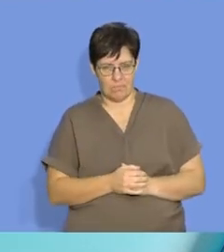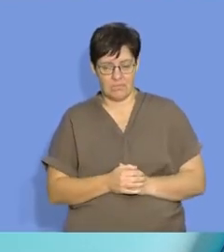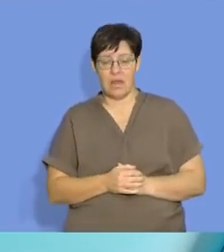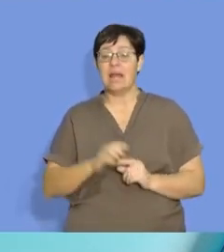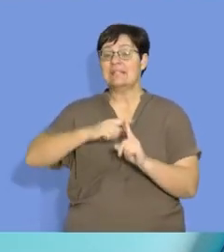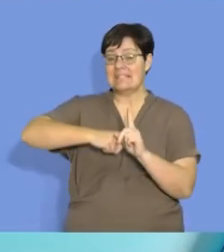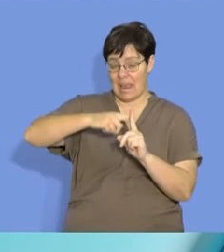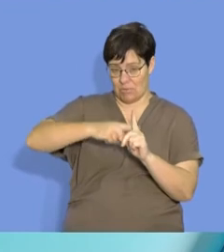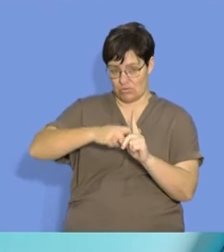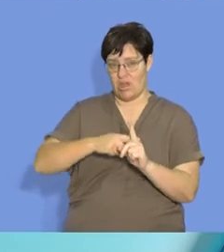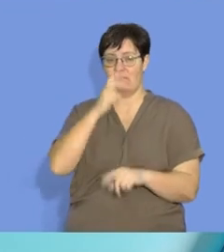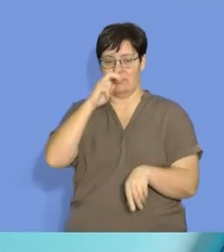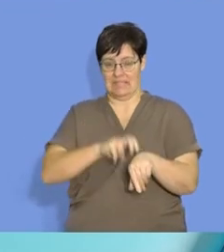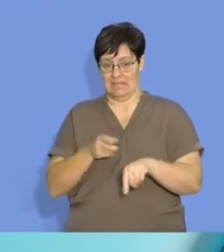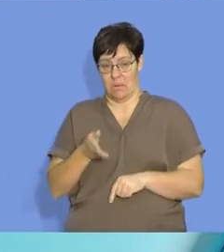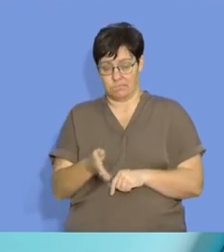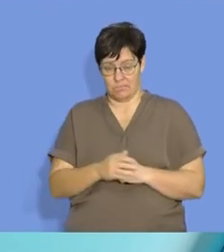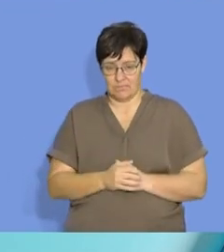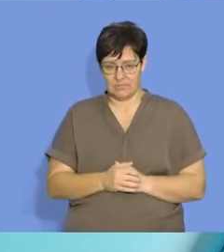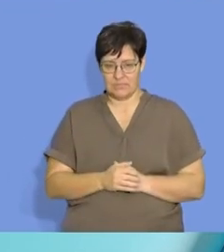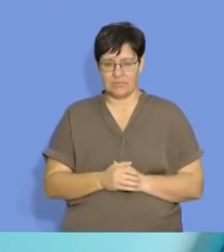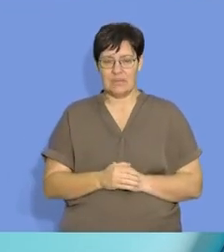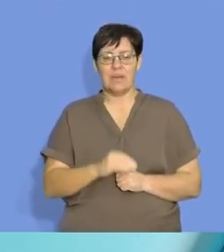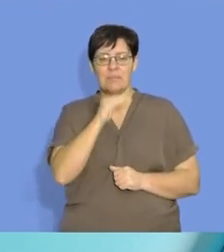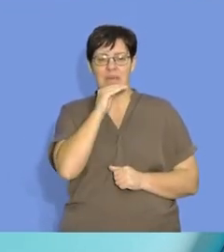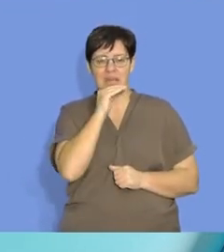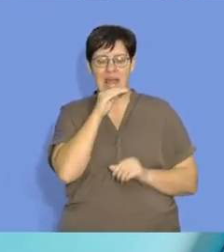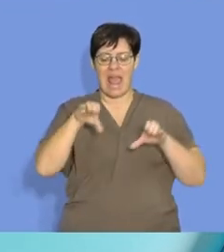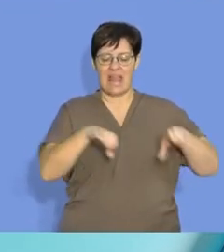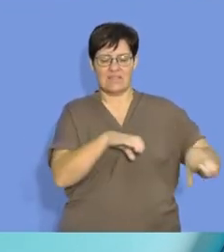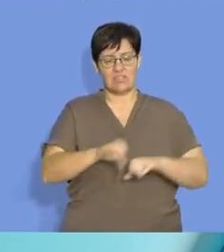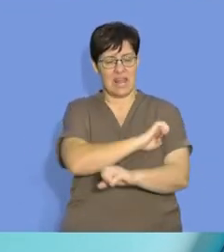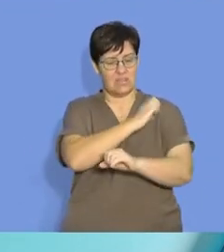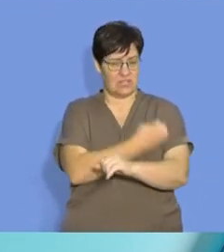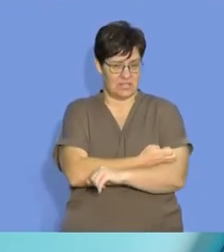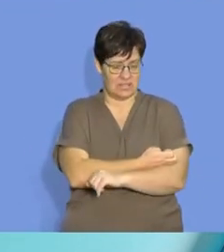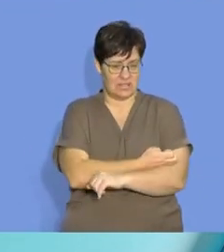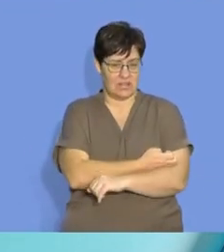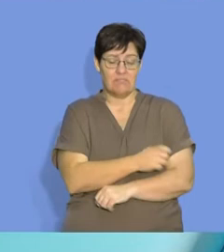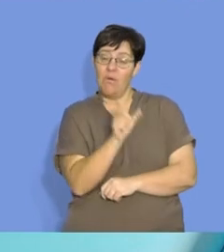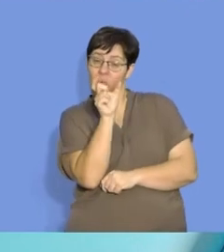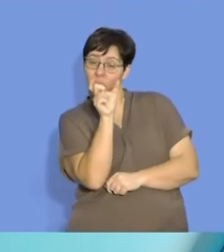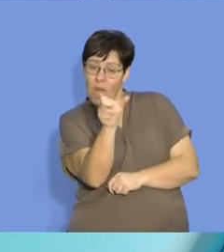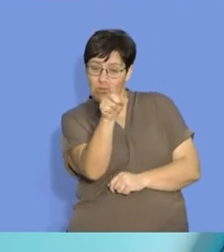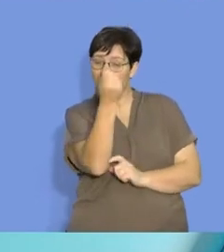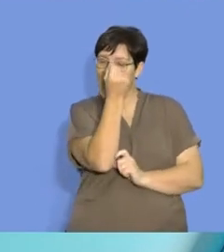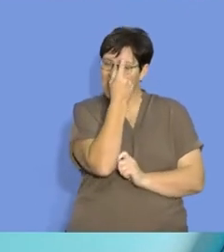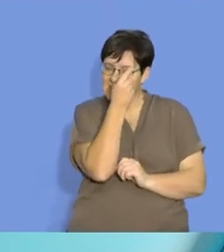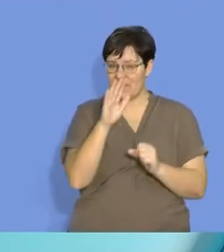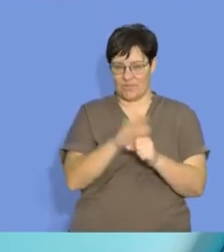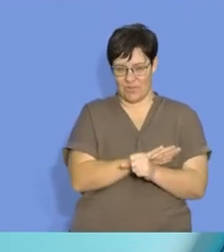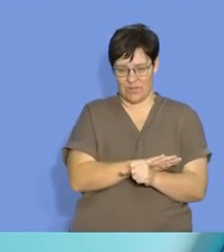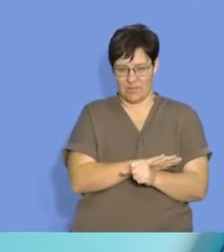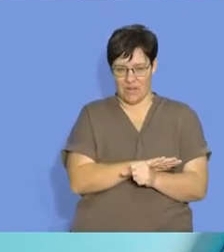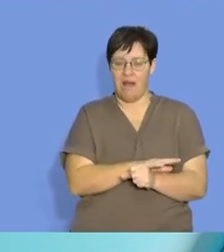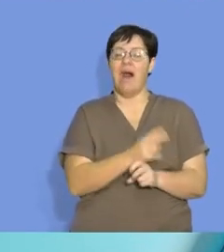temperature, obviously. So, but the definition for activation energy is one of the terms that we need to understand in